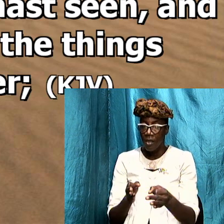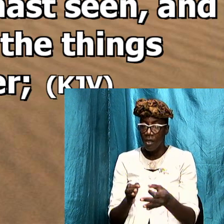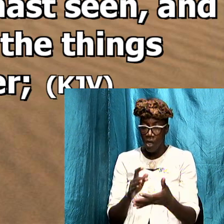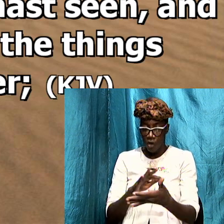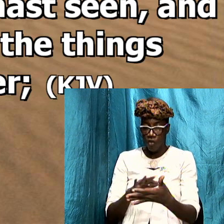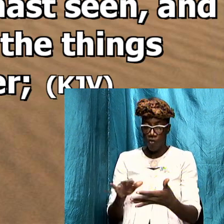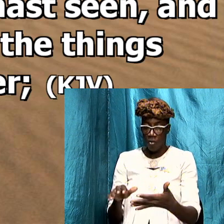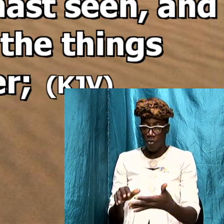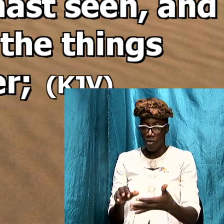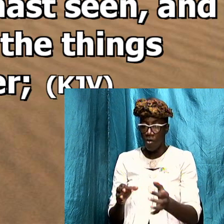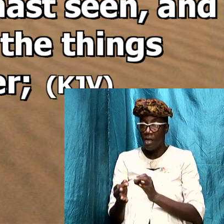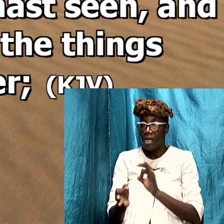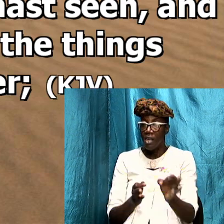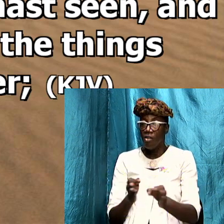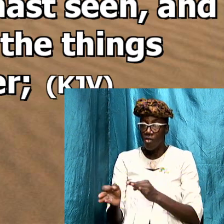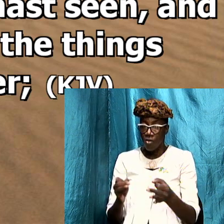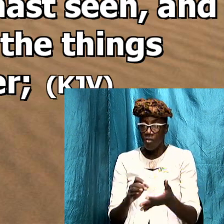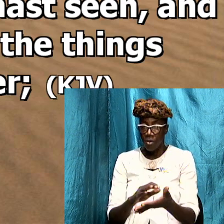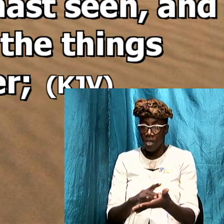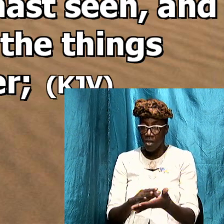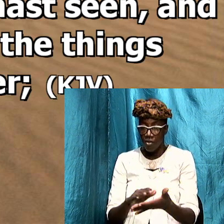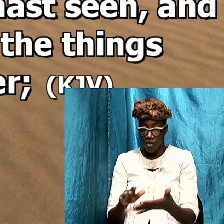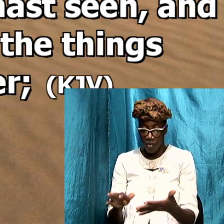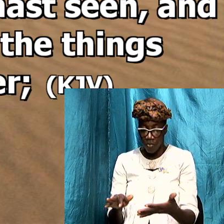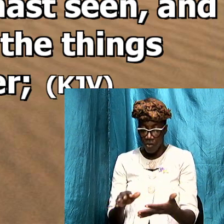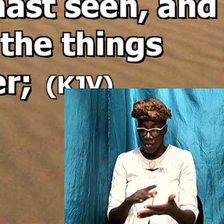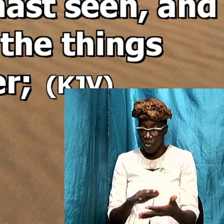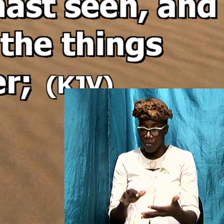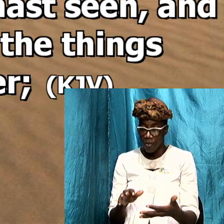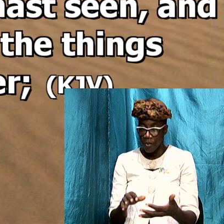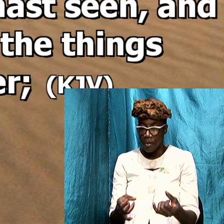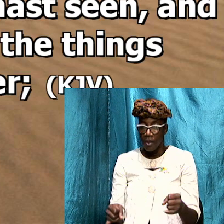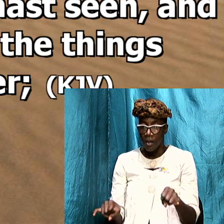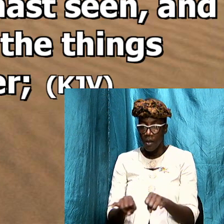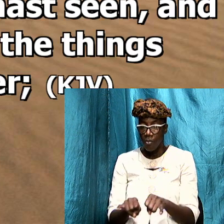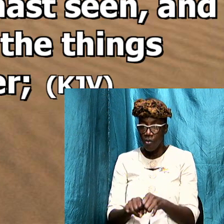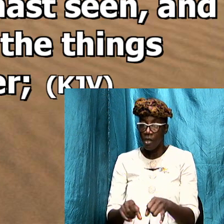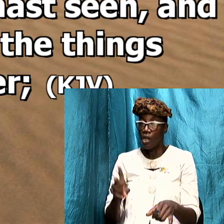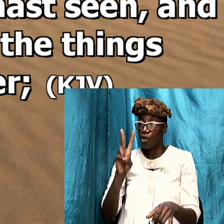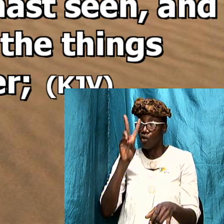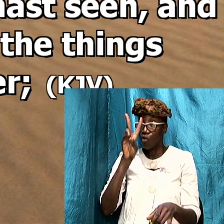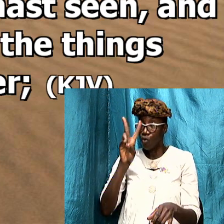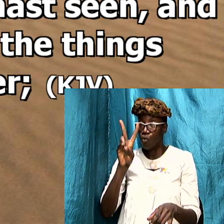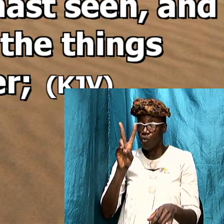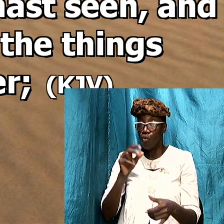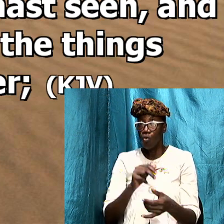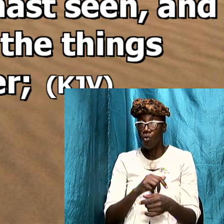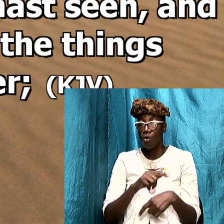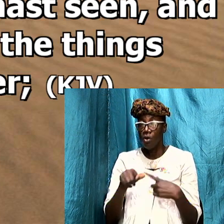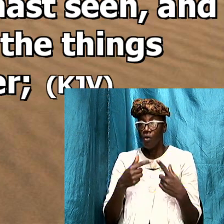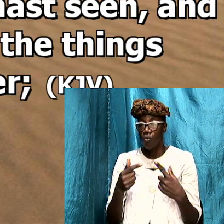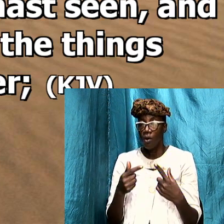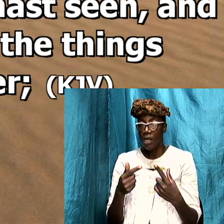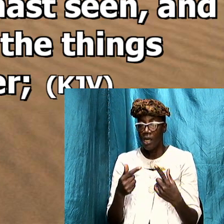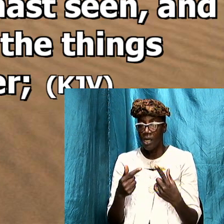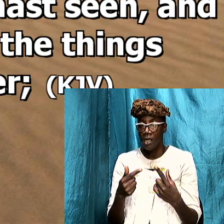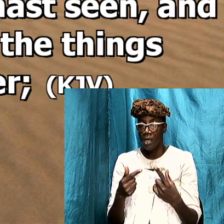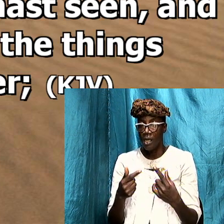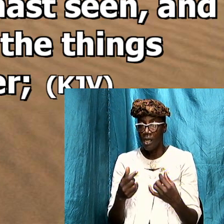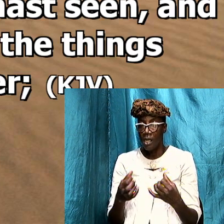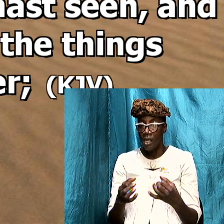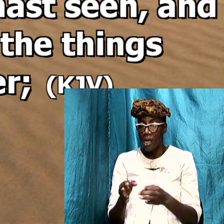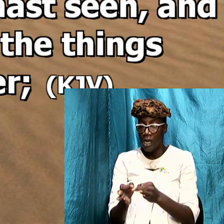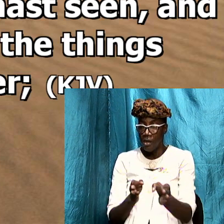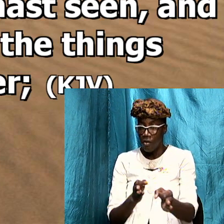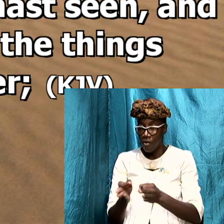scripture very important two when interpreting scripture